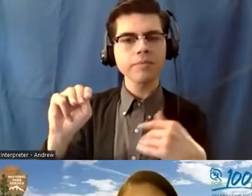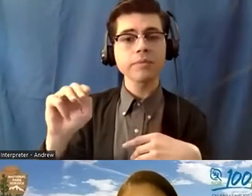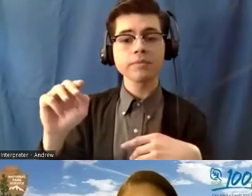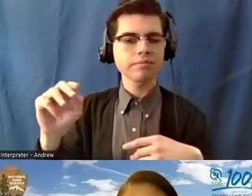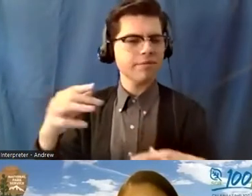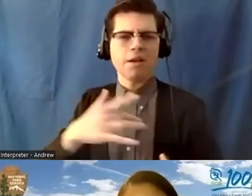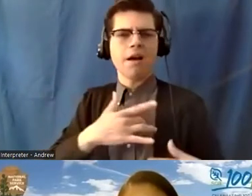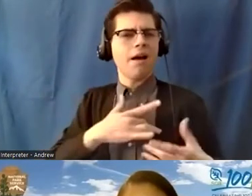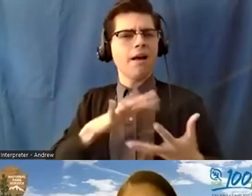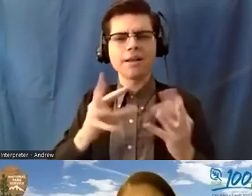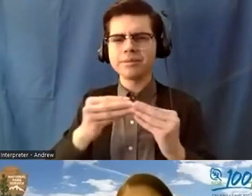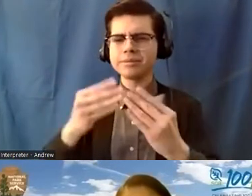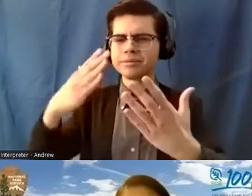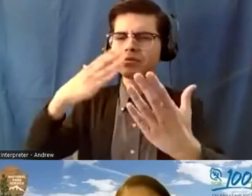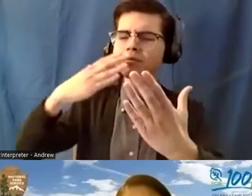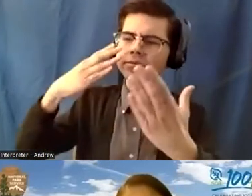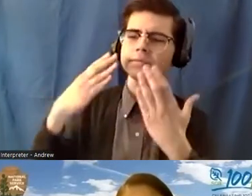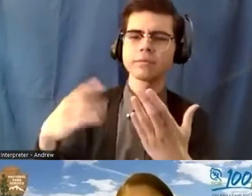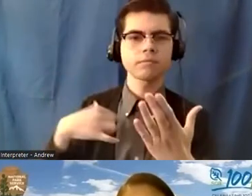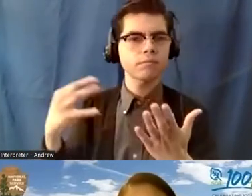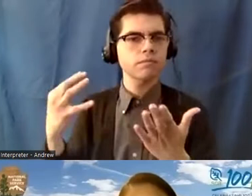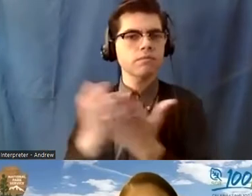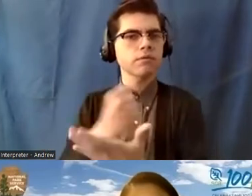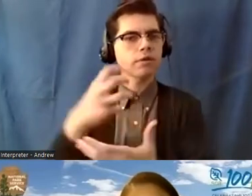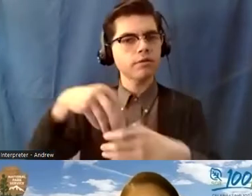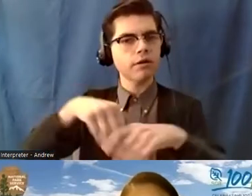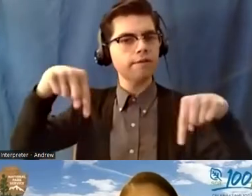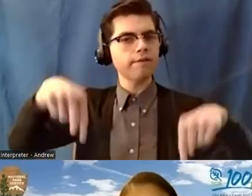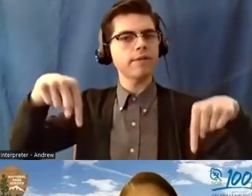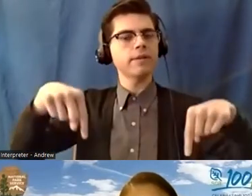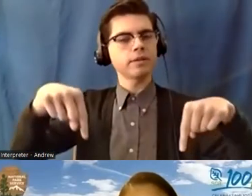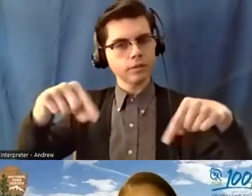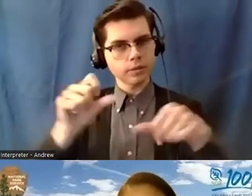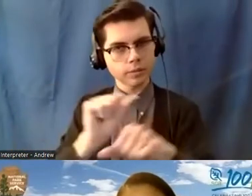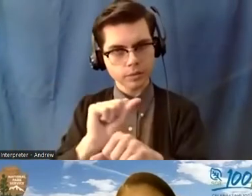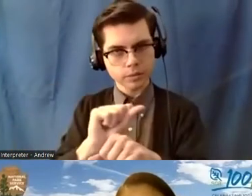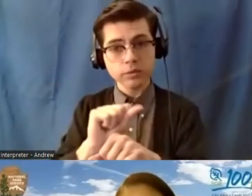opportunity and giving so many other people life changing opportunities.